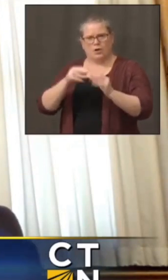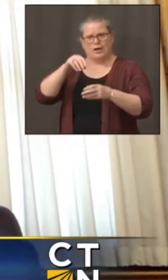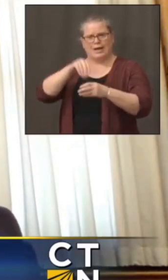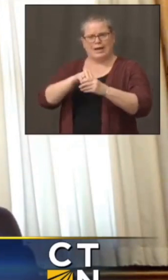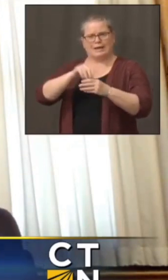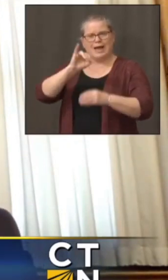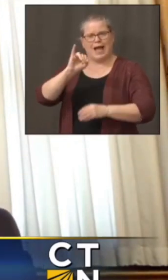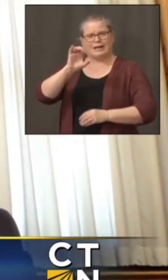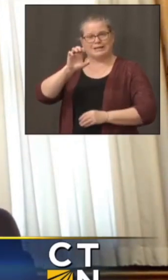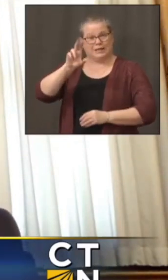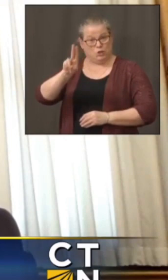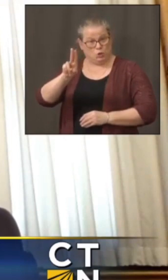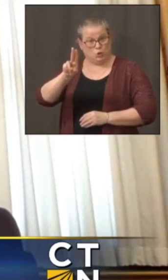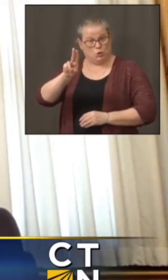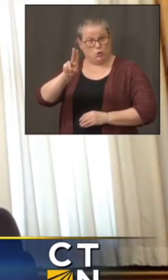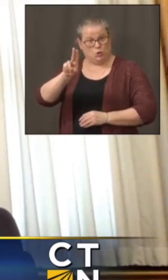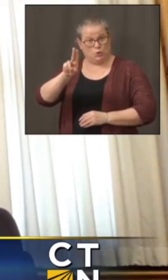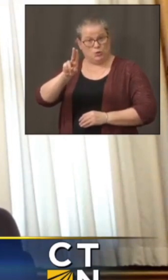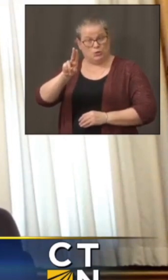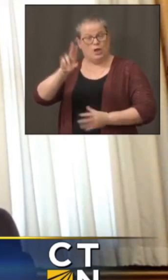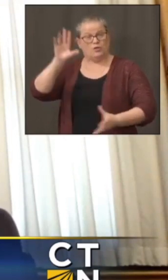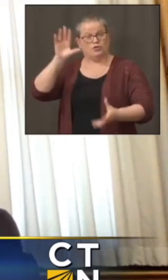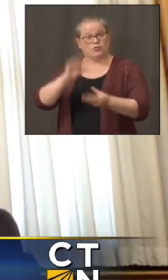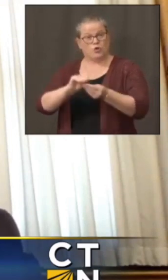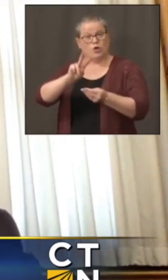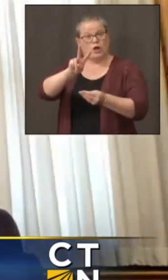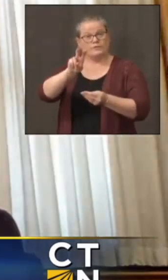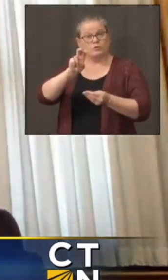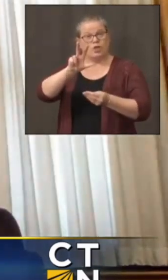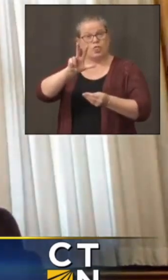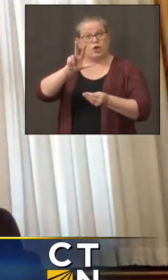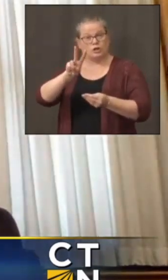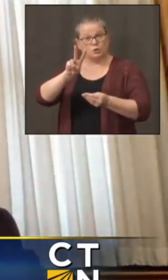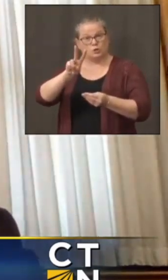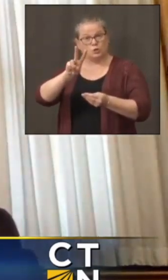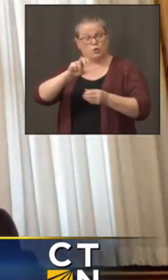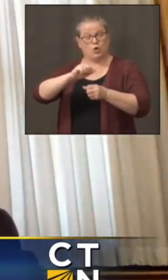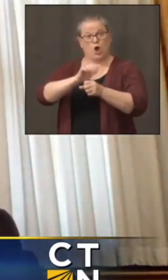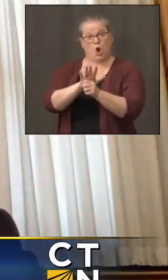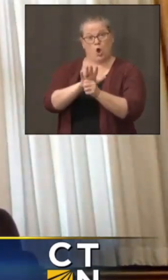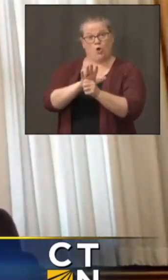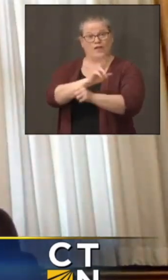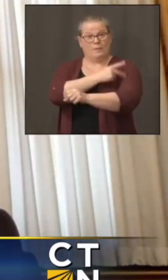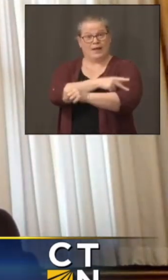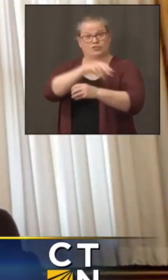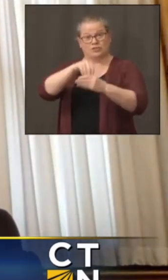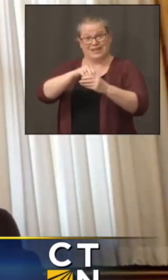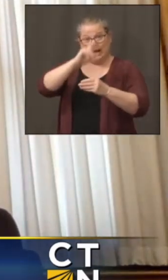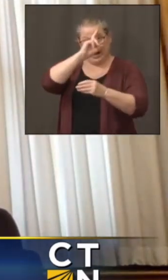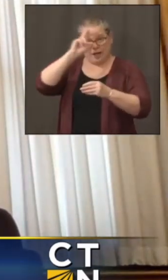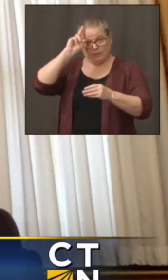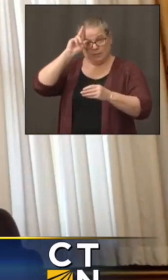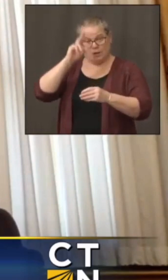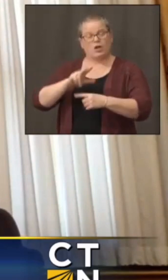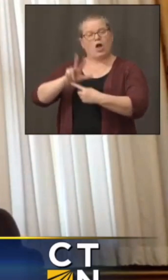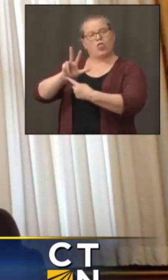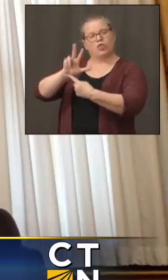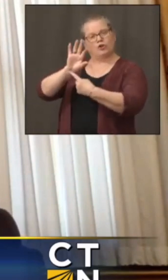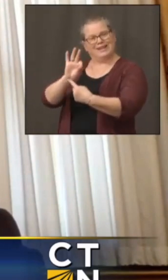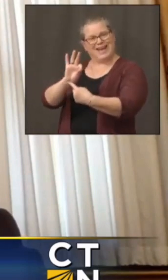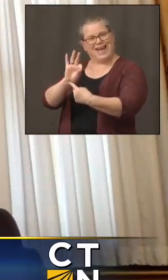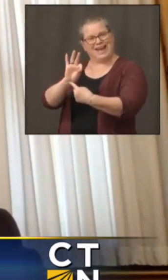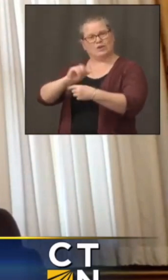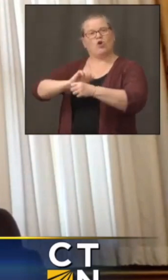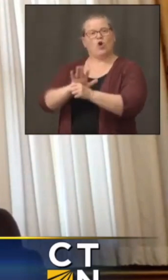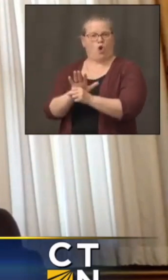ICU out of 232 total COVID patients in patients right now. Okay.